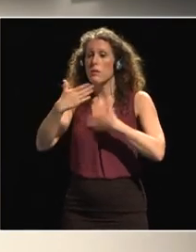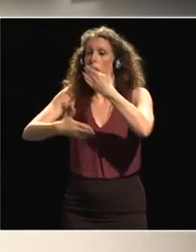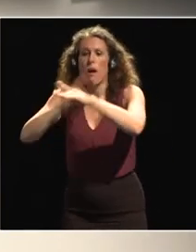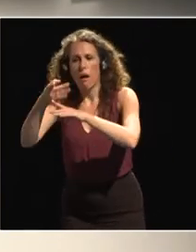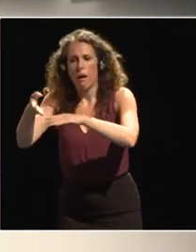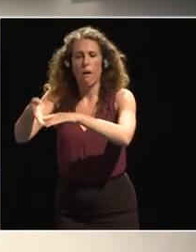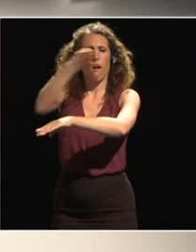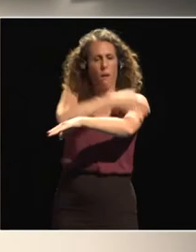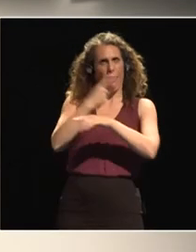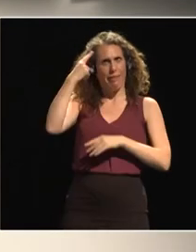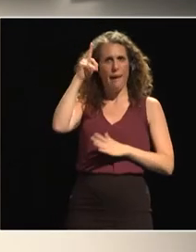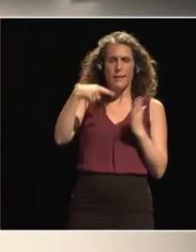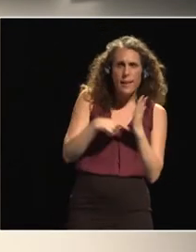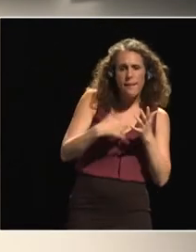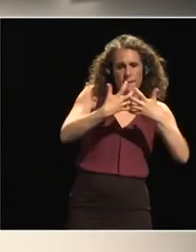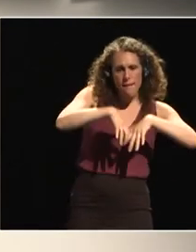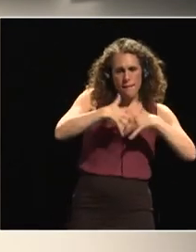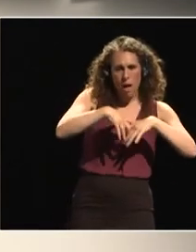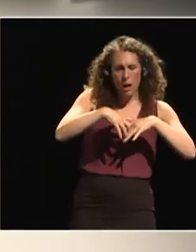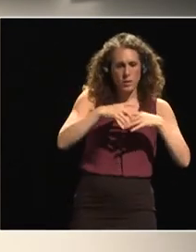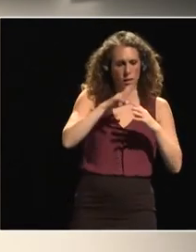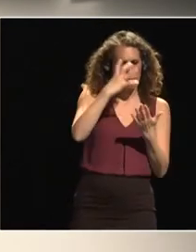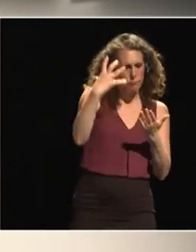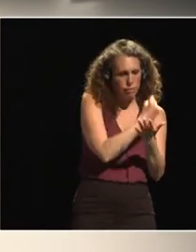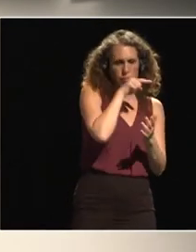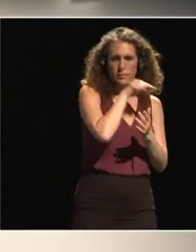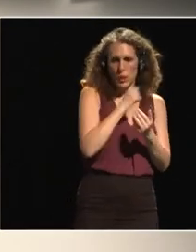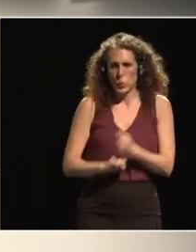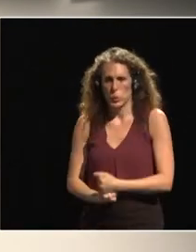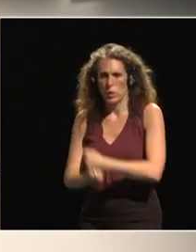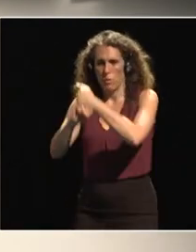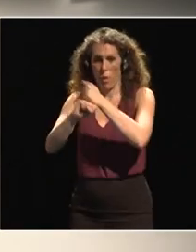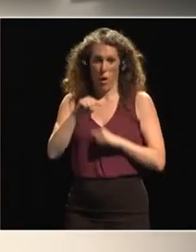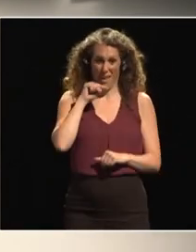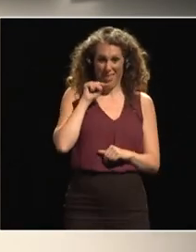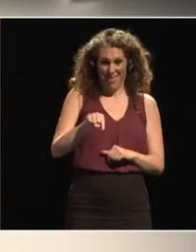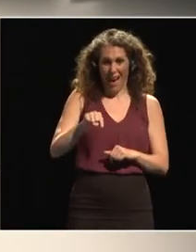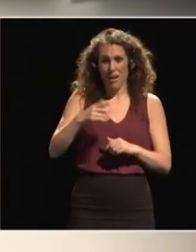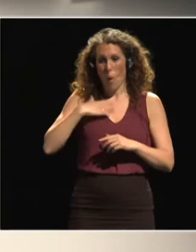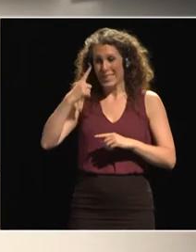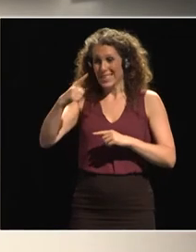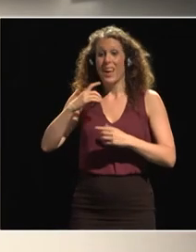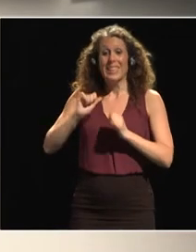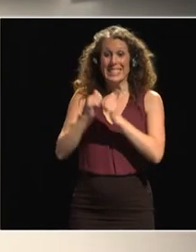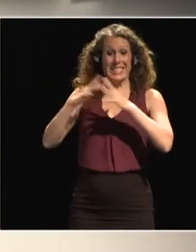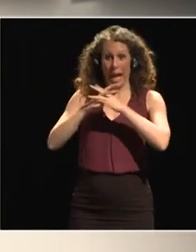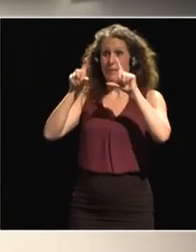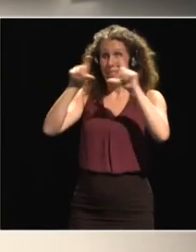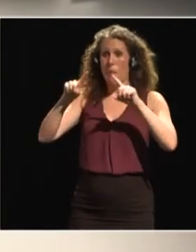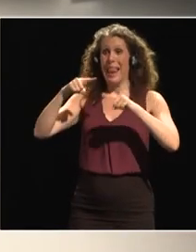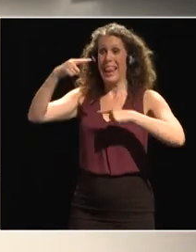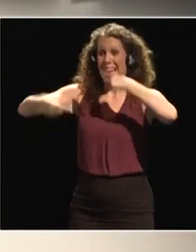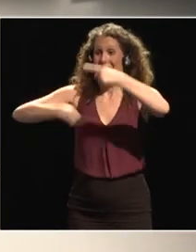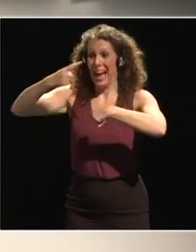on in the investments to make them last at the early stages which is the most difficult phase so investment will create jobs